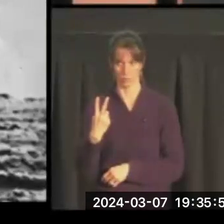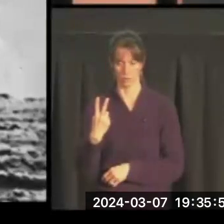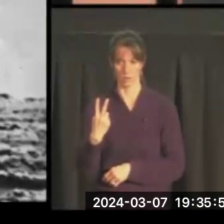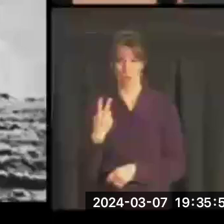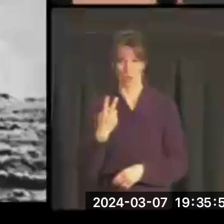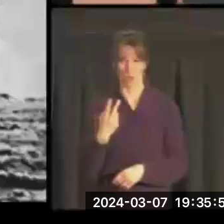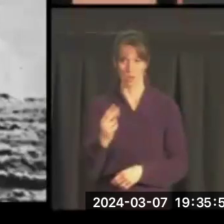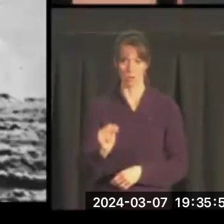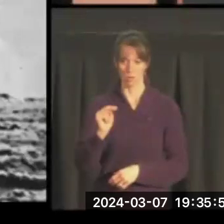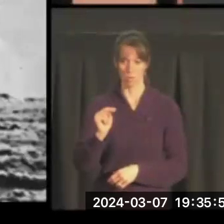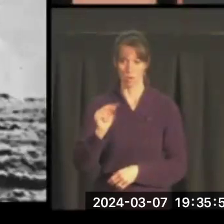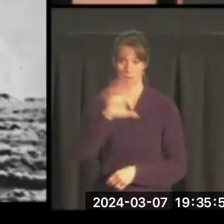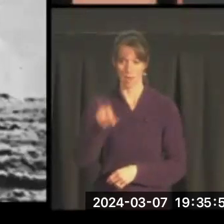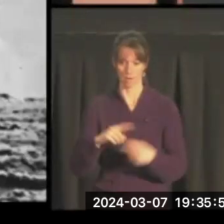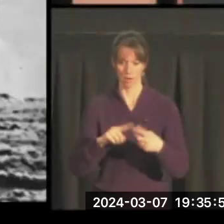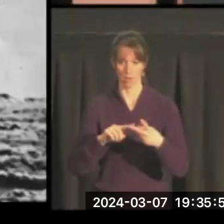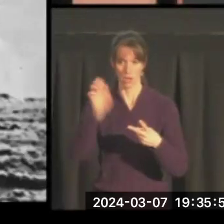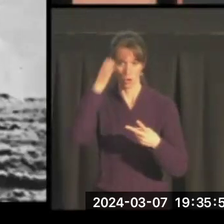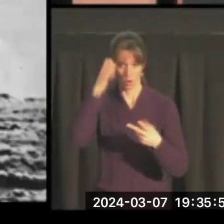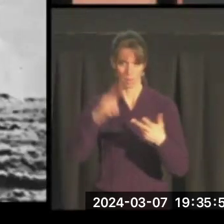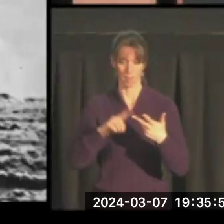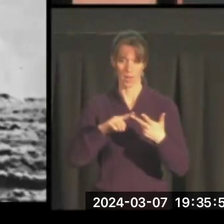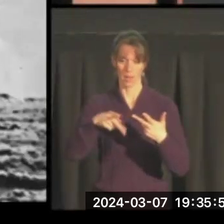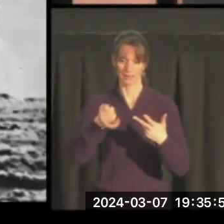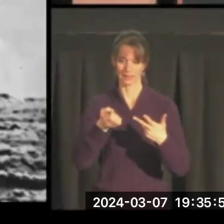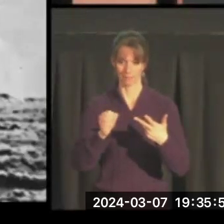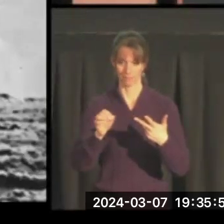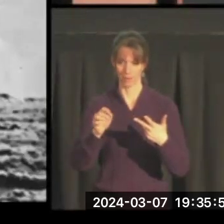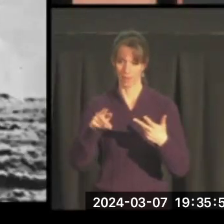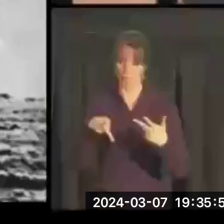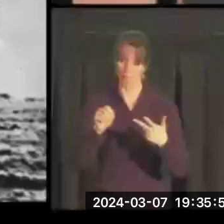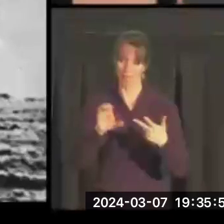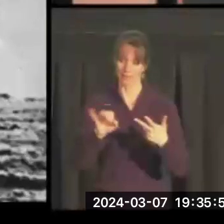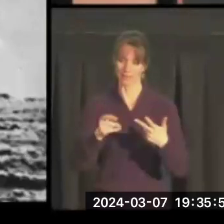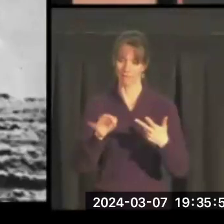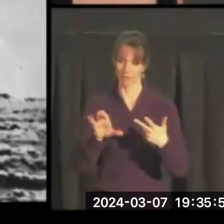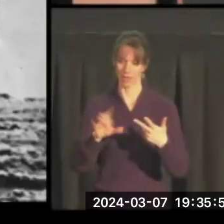in North Africa and Europe and the Pacific and throughout Asia.